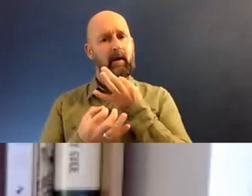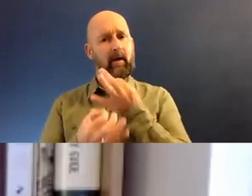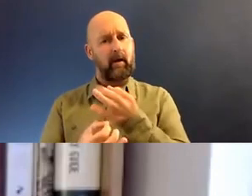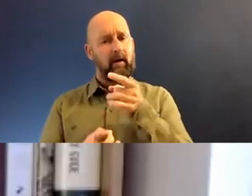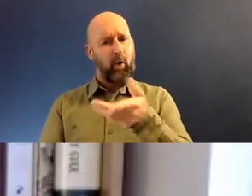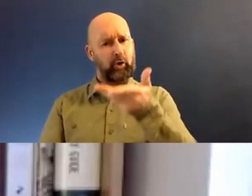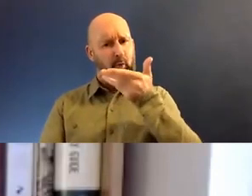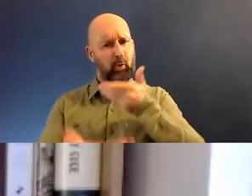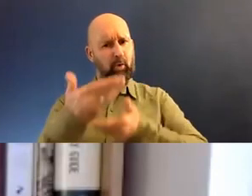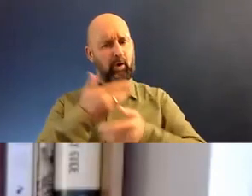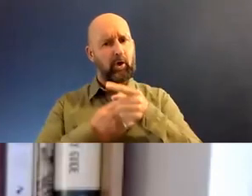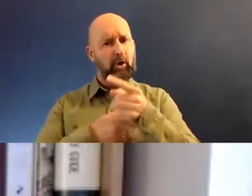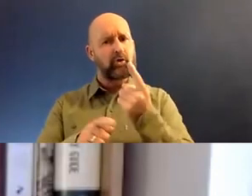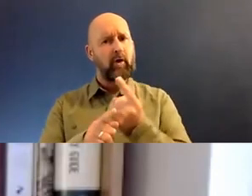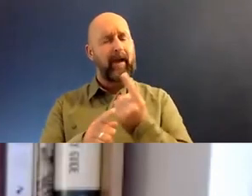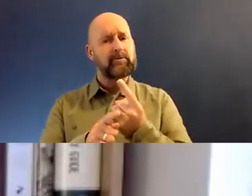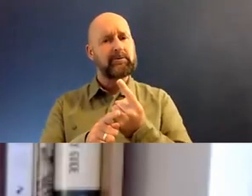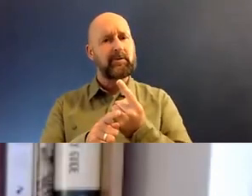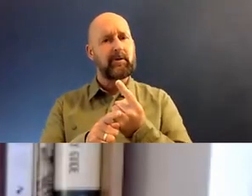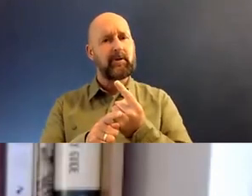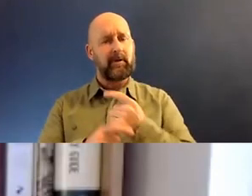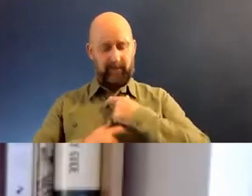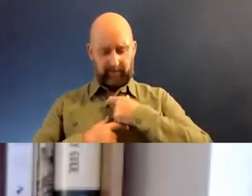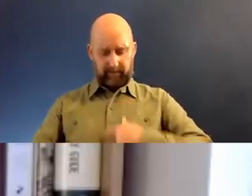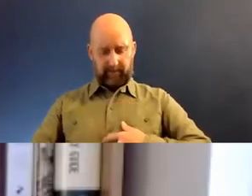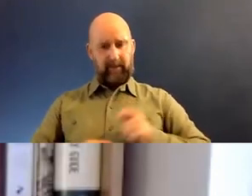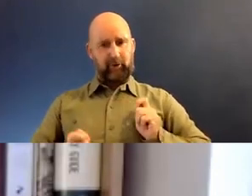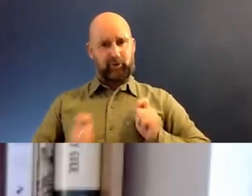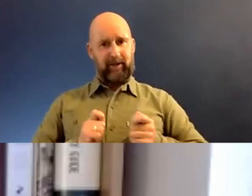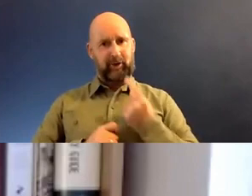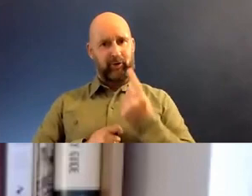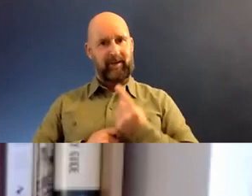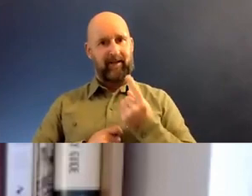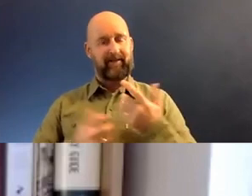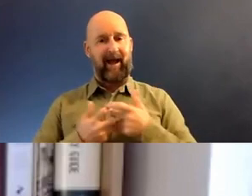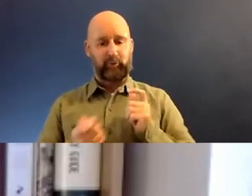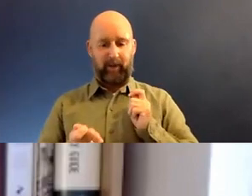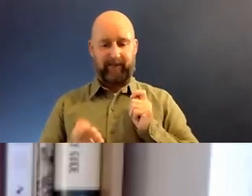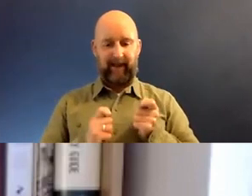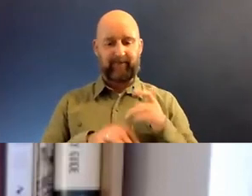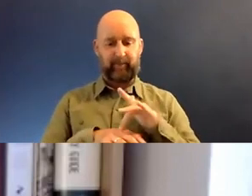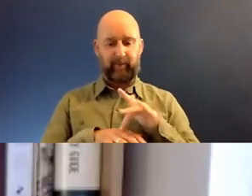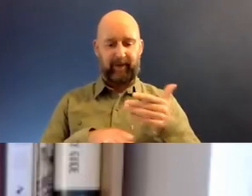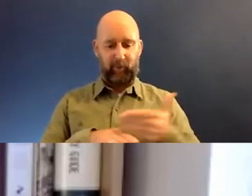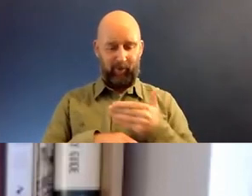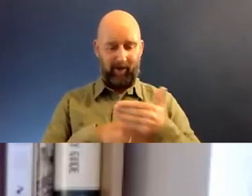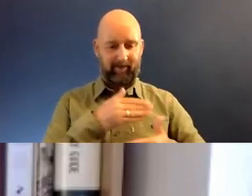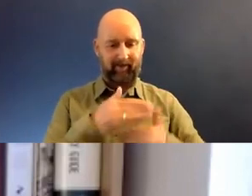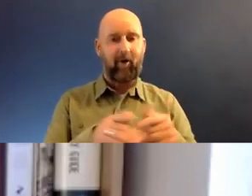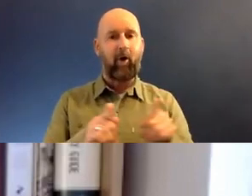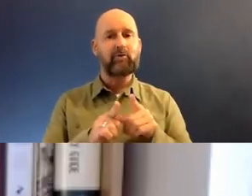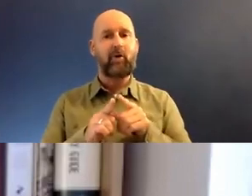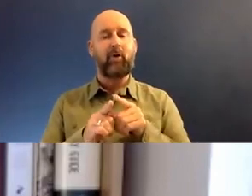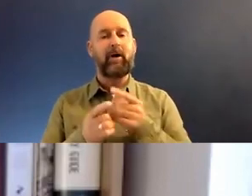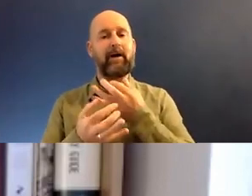said about the challenges of changing yourself, learning how to adapt to your practice, but also your desires to change the